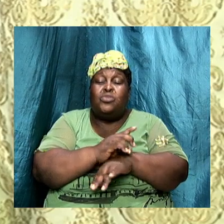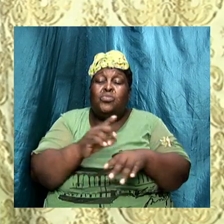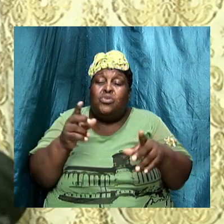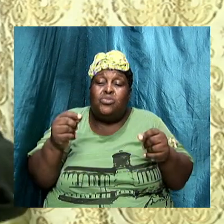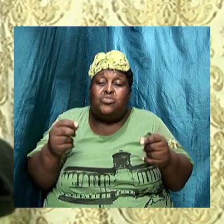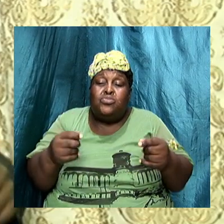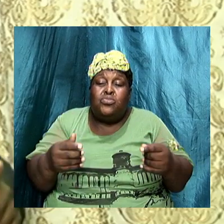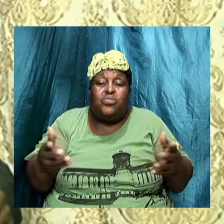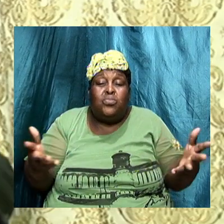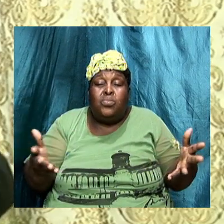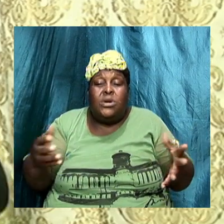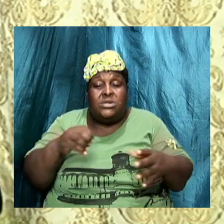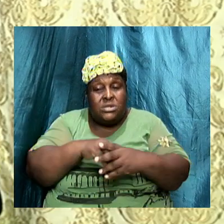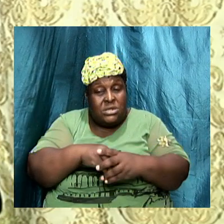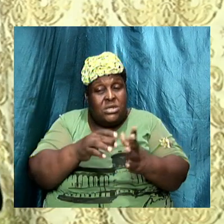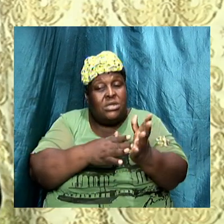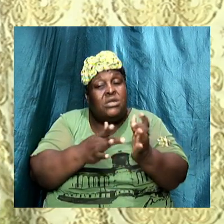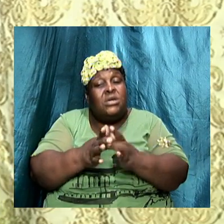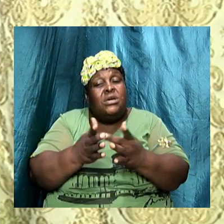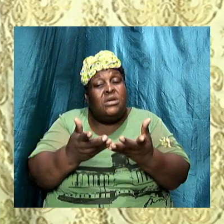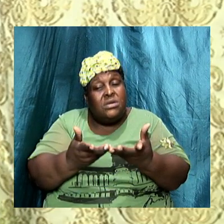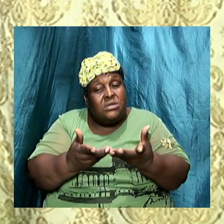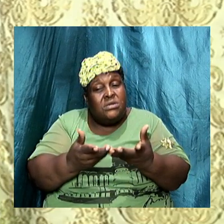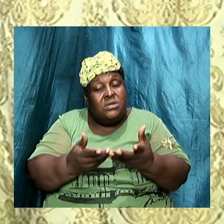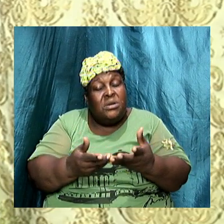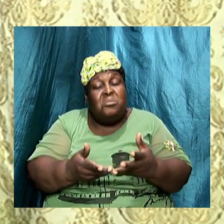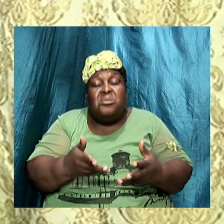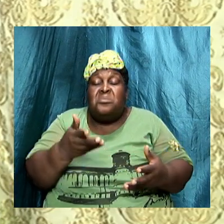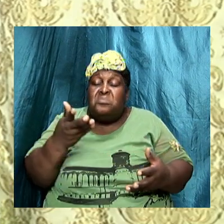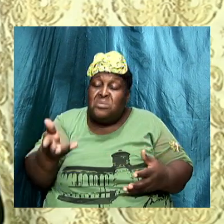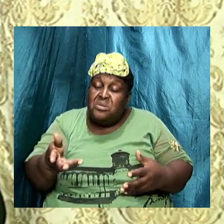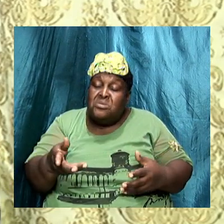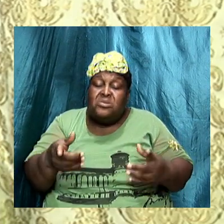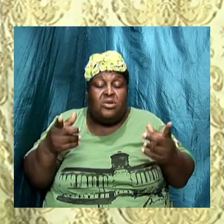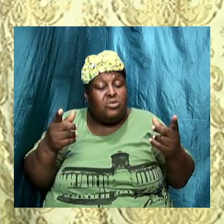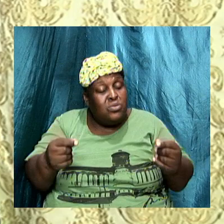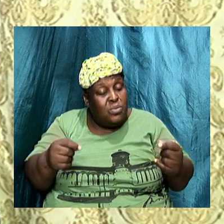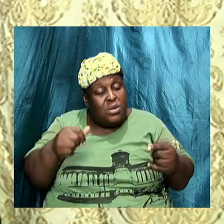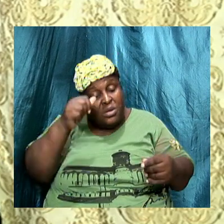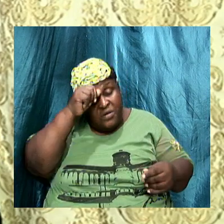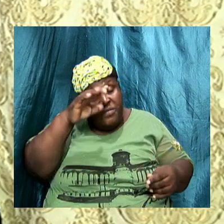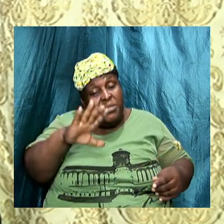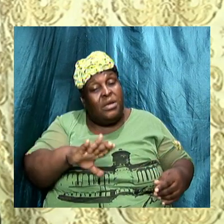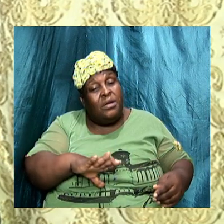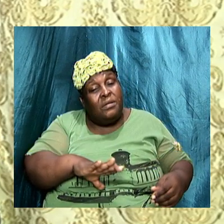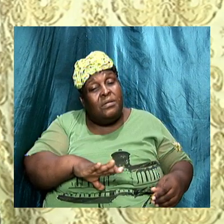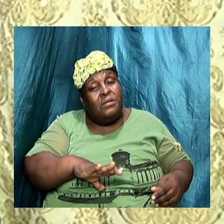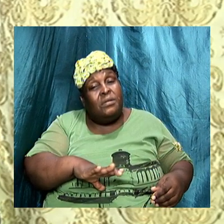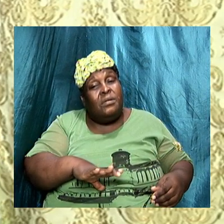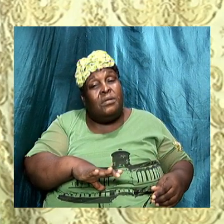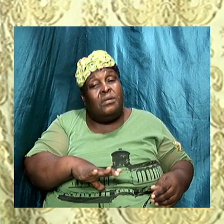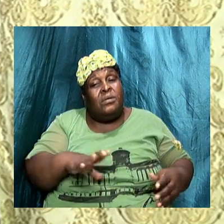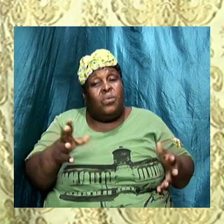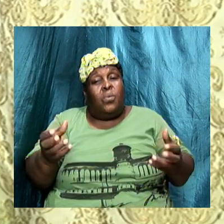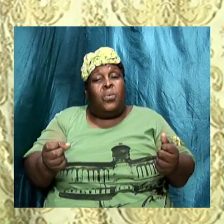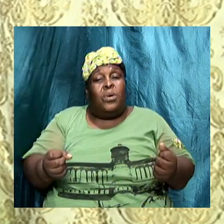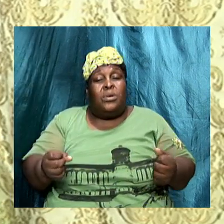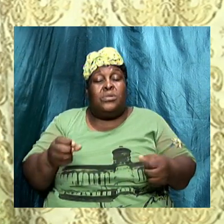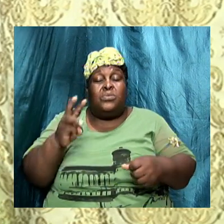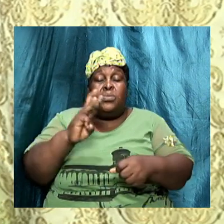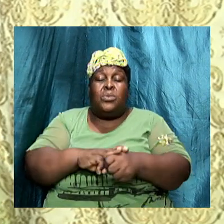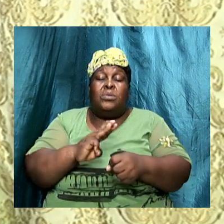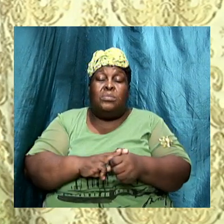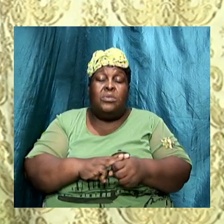say that this is the tradition of men I want to warn us to beware of the doctrine